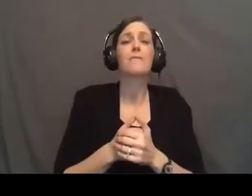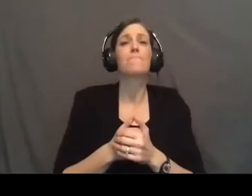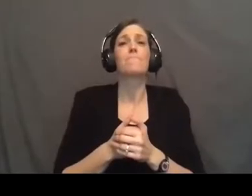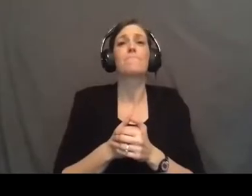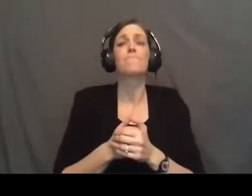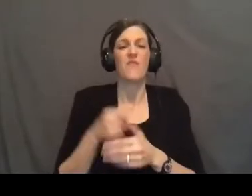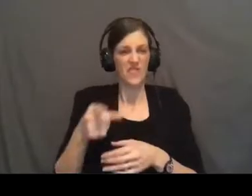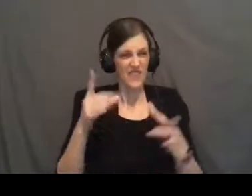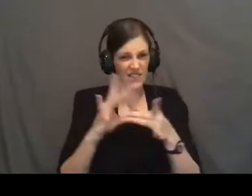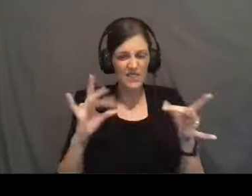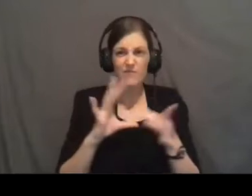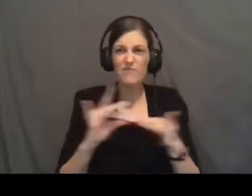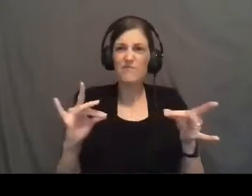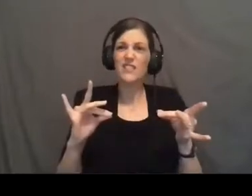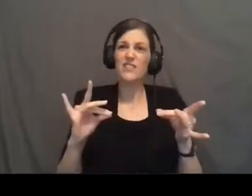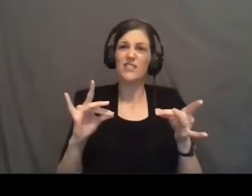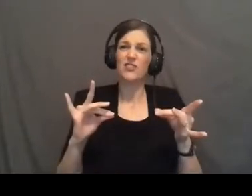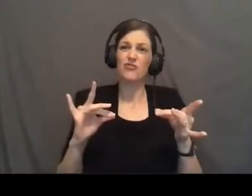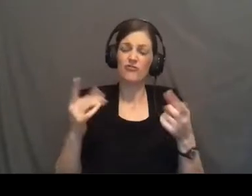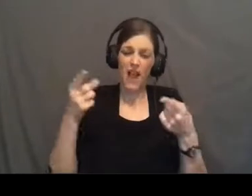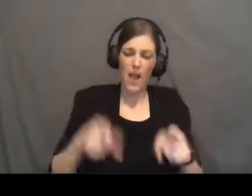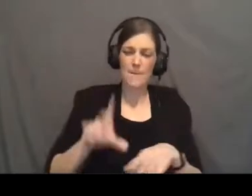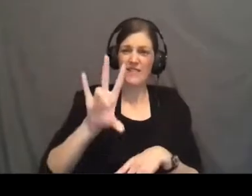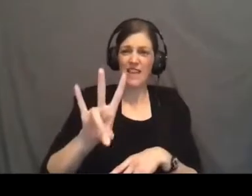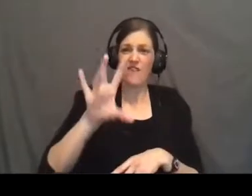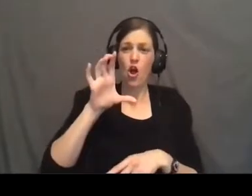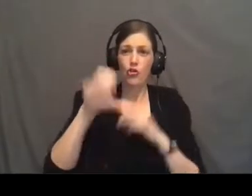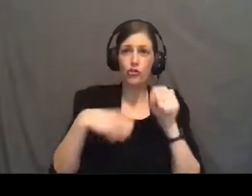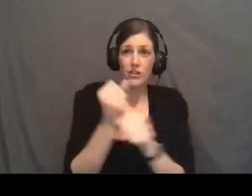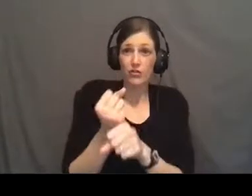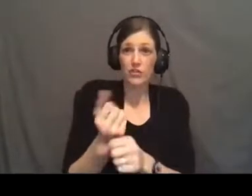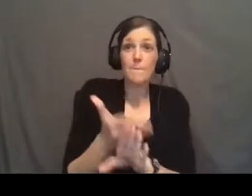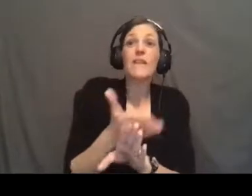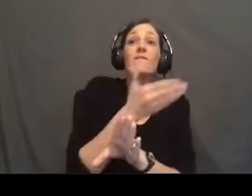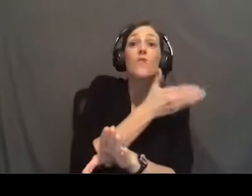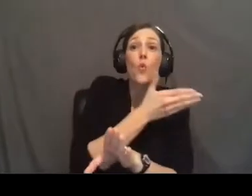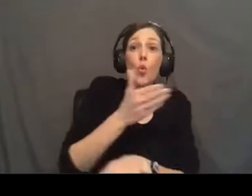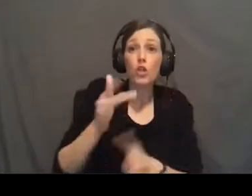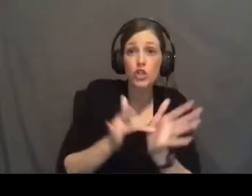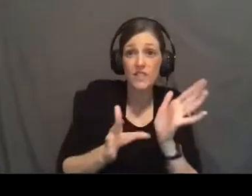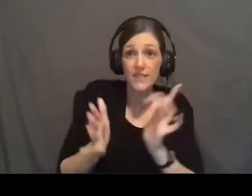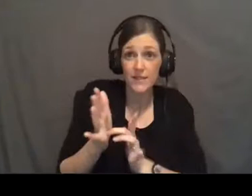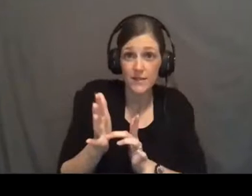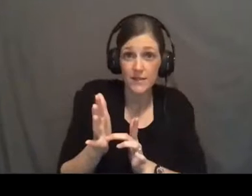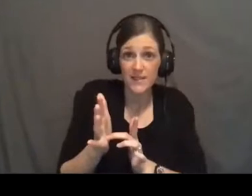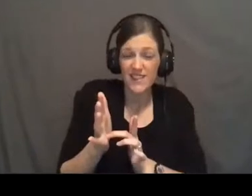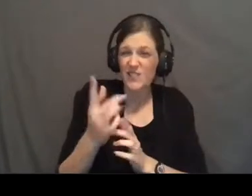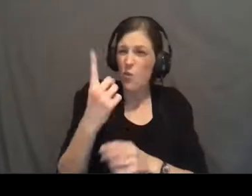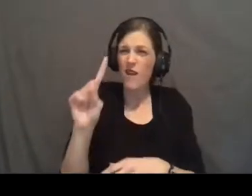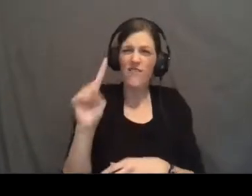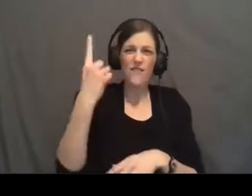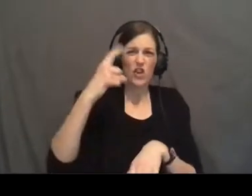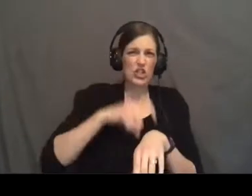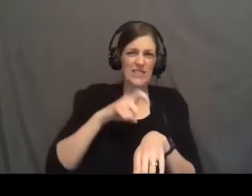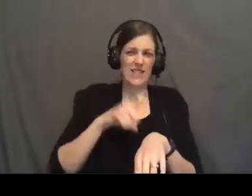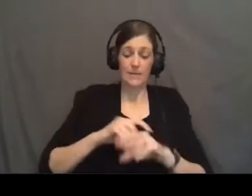This message came 700 years before Jesus. This is one of the first times